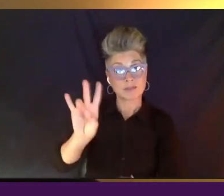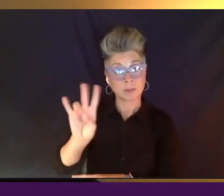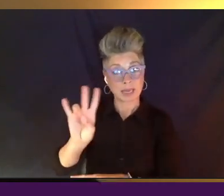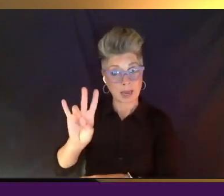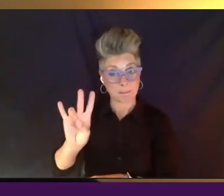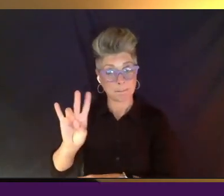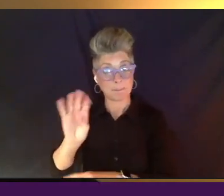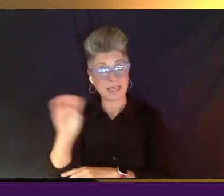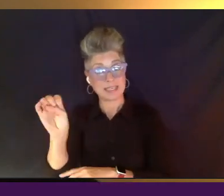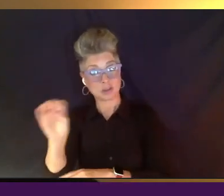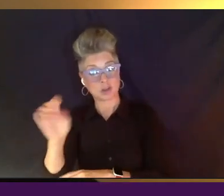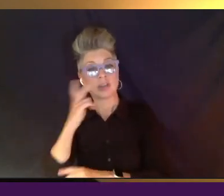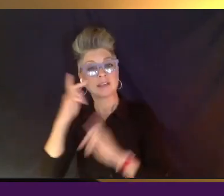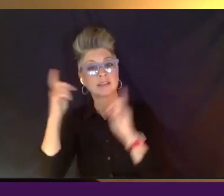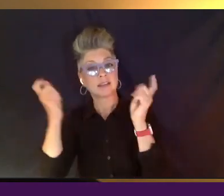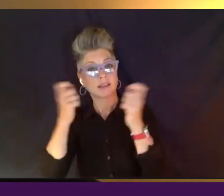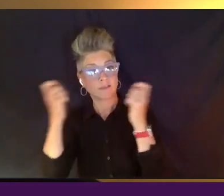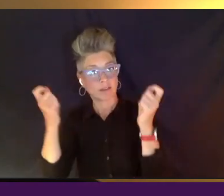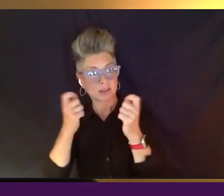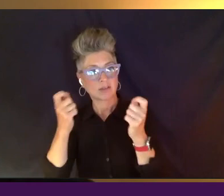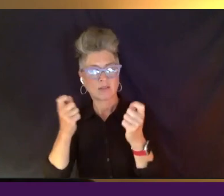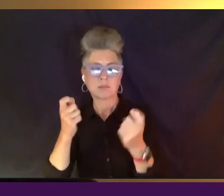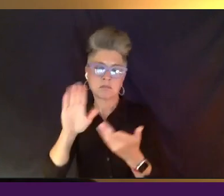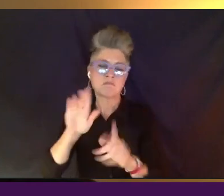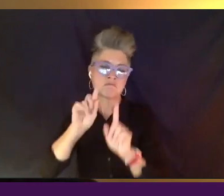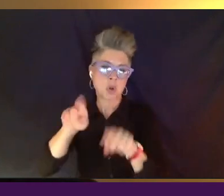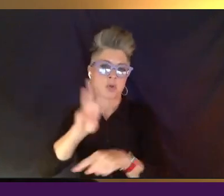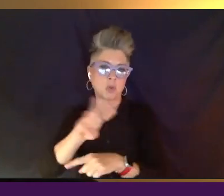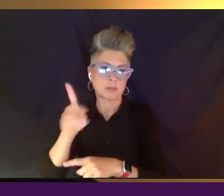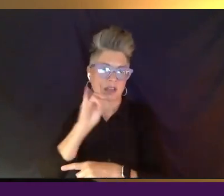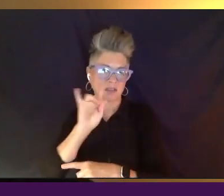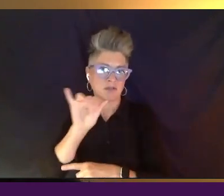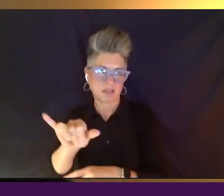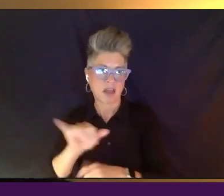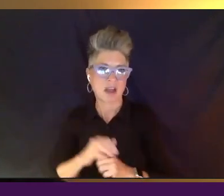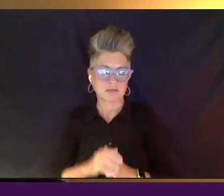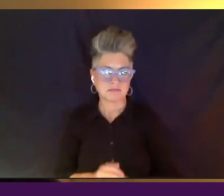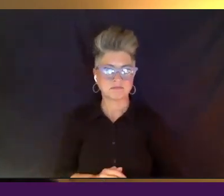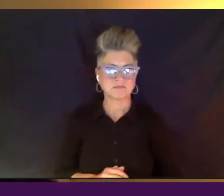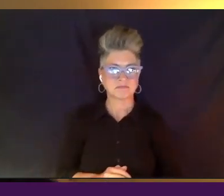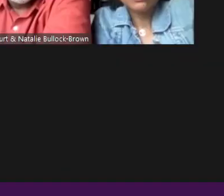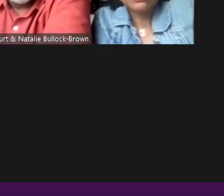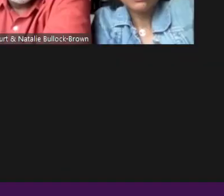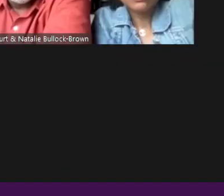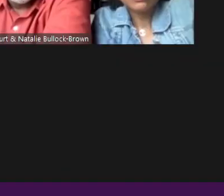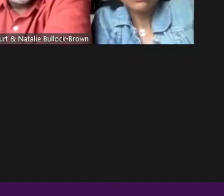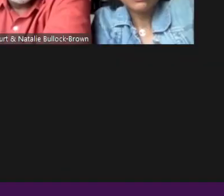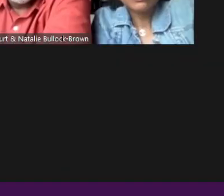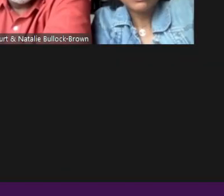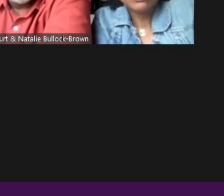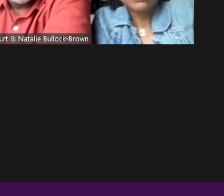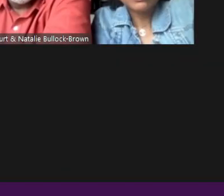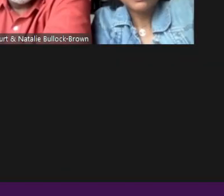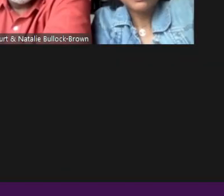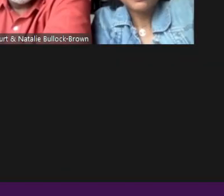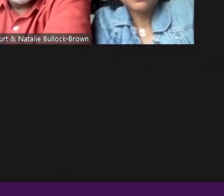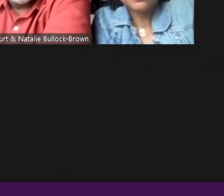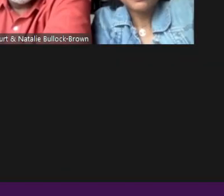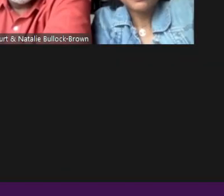Hub at docs.afi.com for more information about that. Thanks, everybody. We'll see you soon.